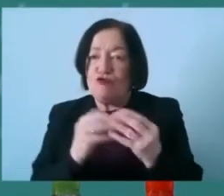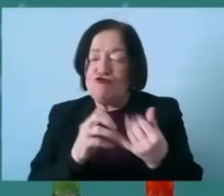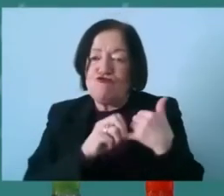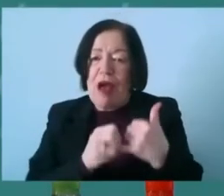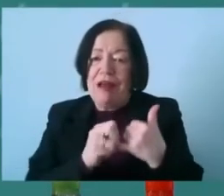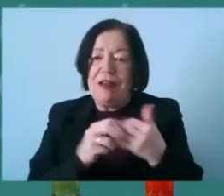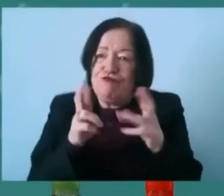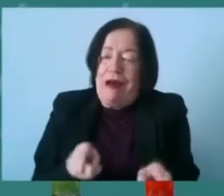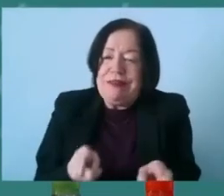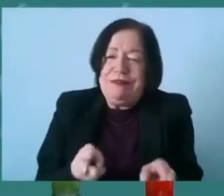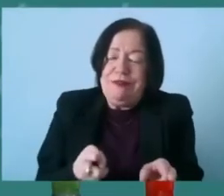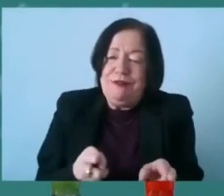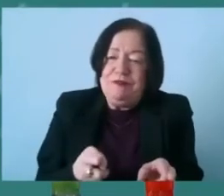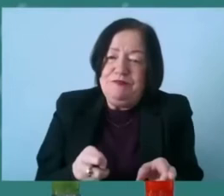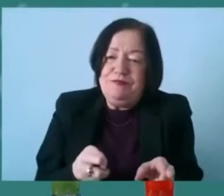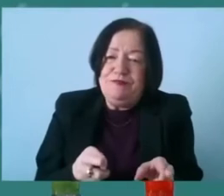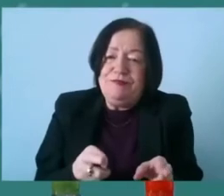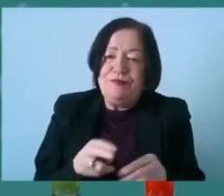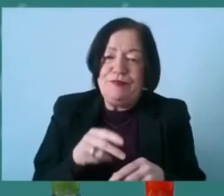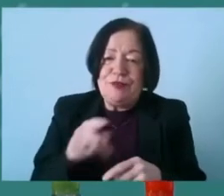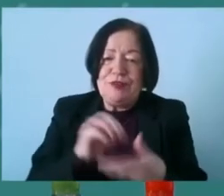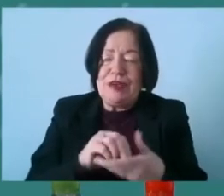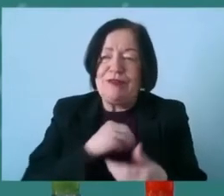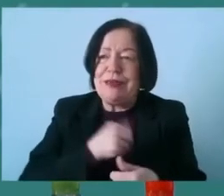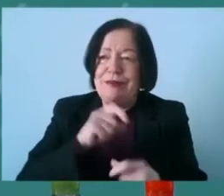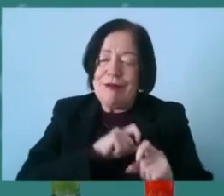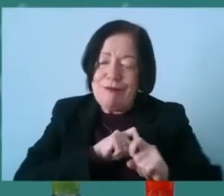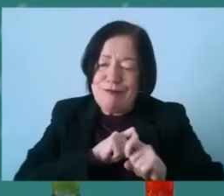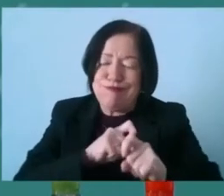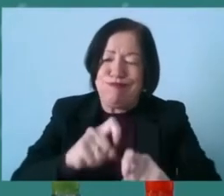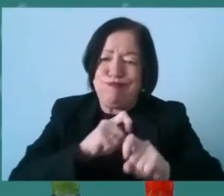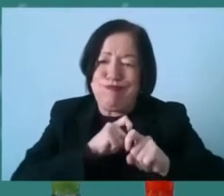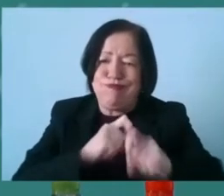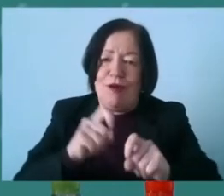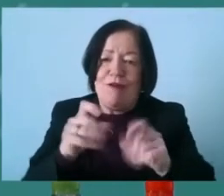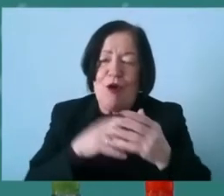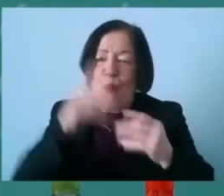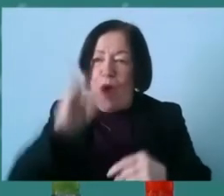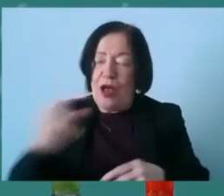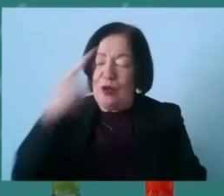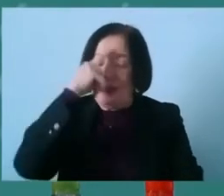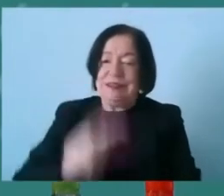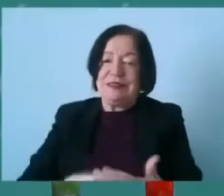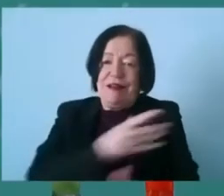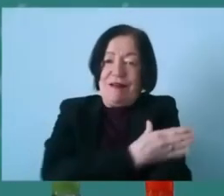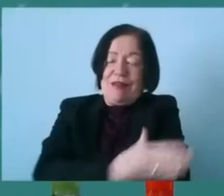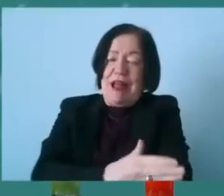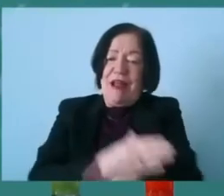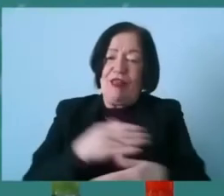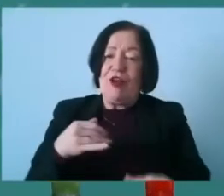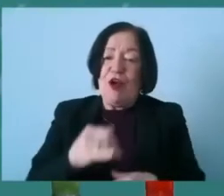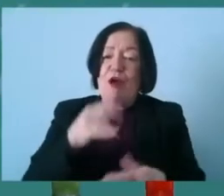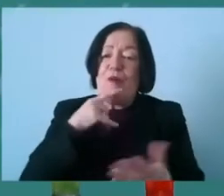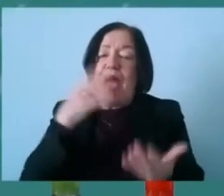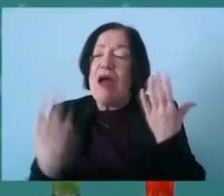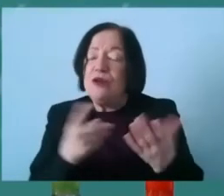correct thing to do um well then you have to persist and do it for the reasons that you ever chose to start on that journey at all maybe the way you're doing it